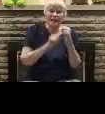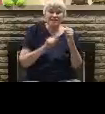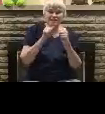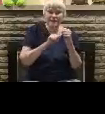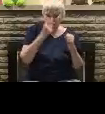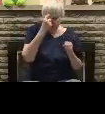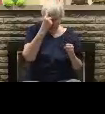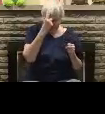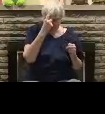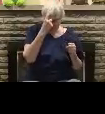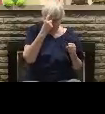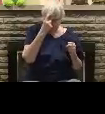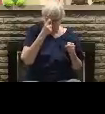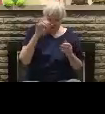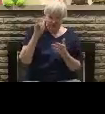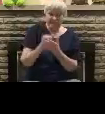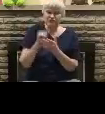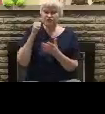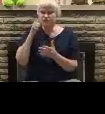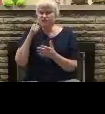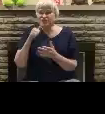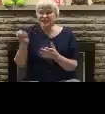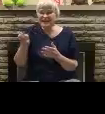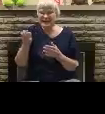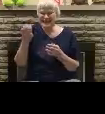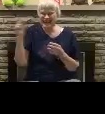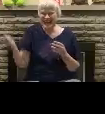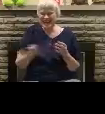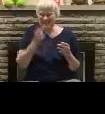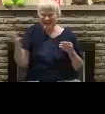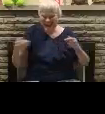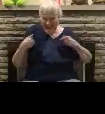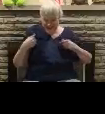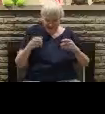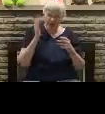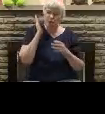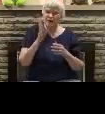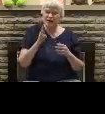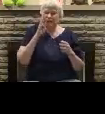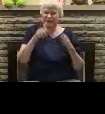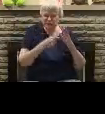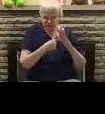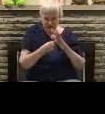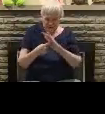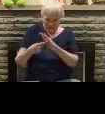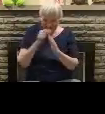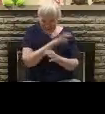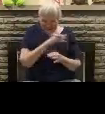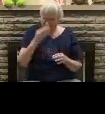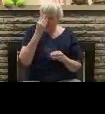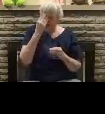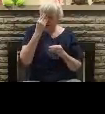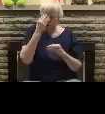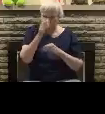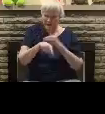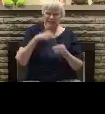Every thought that Sarah ever had is going to be exposed. She knows